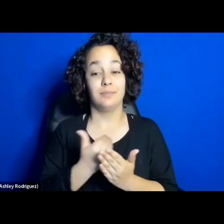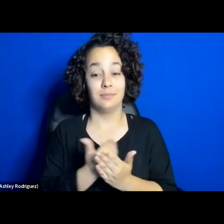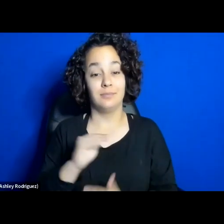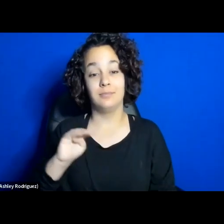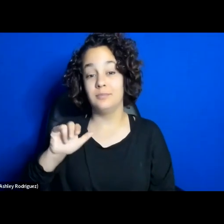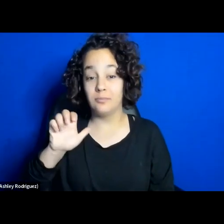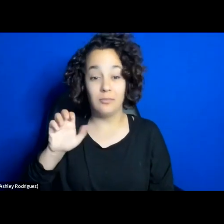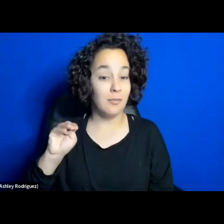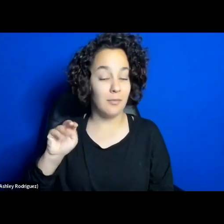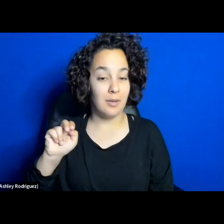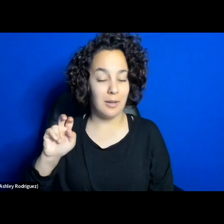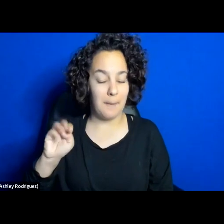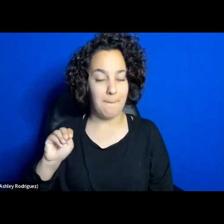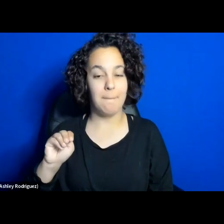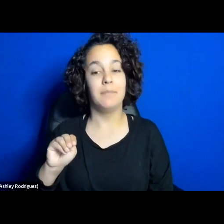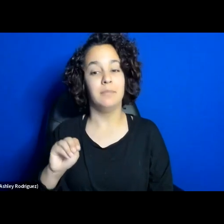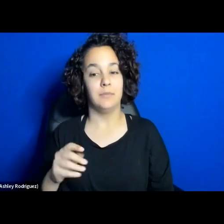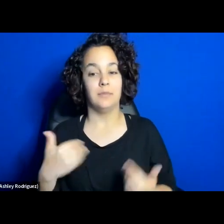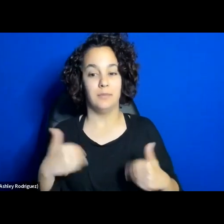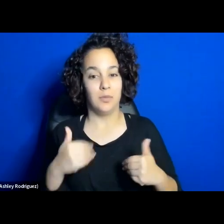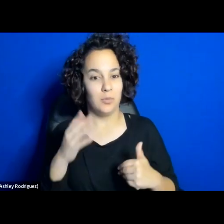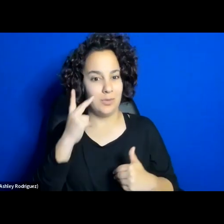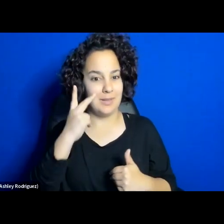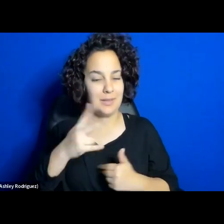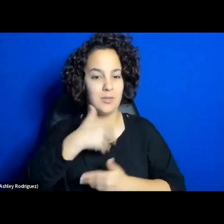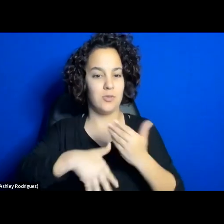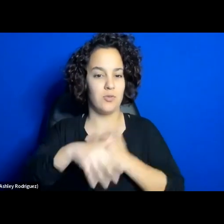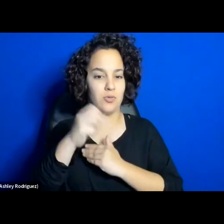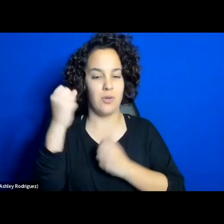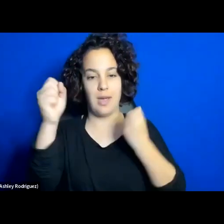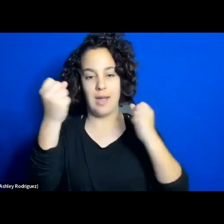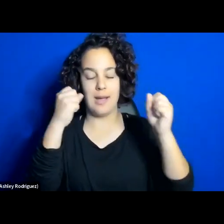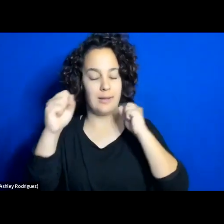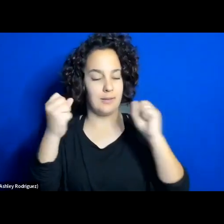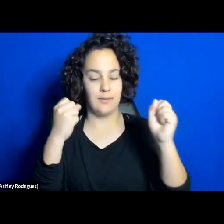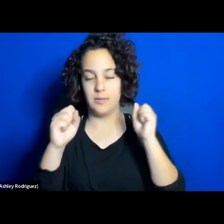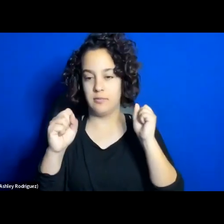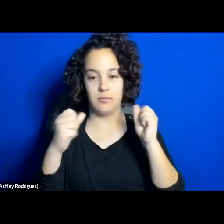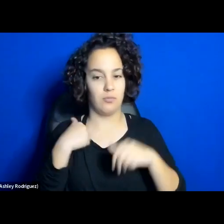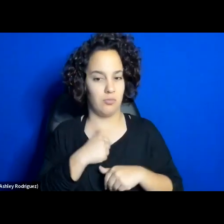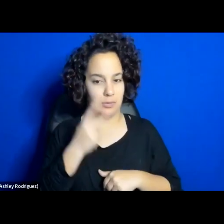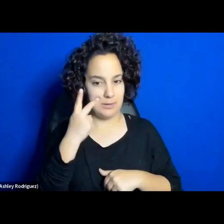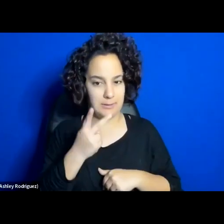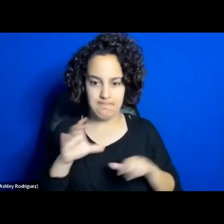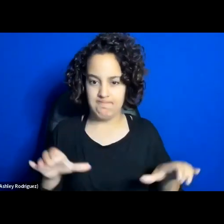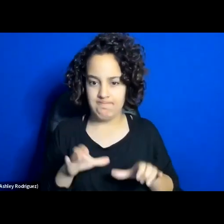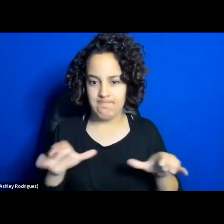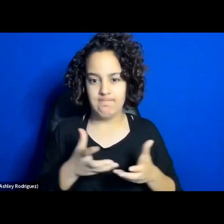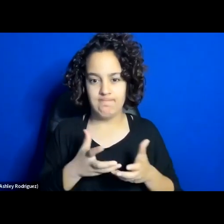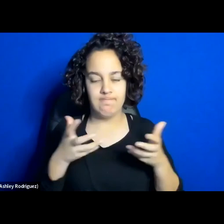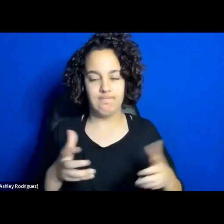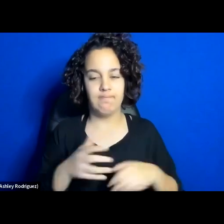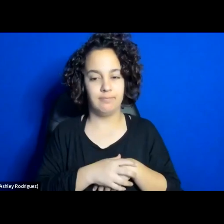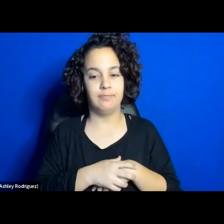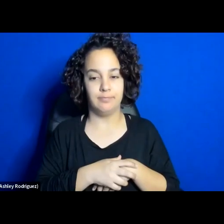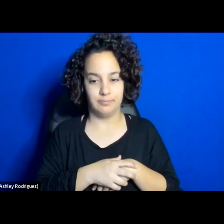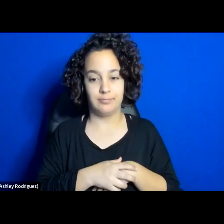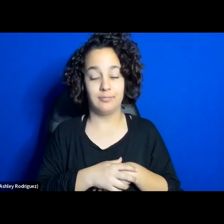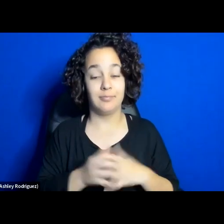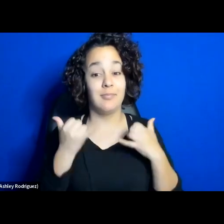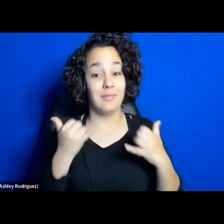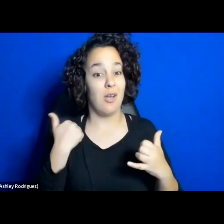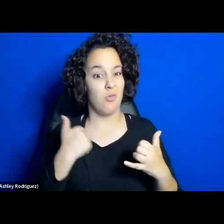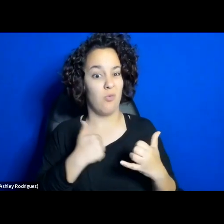rise in social and political activism and protests all over the world, to the extent that we can call our time the age of protests and